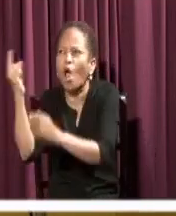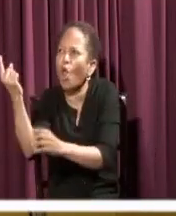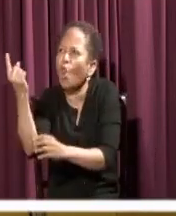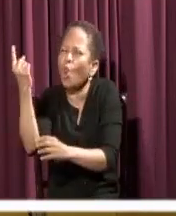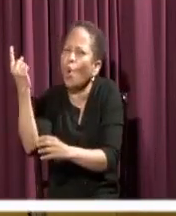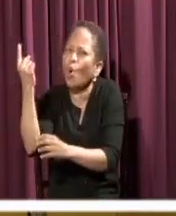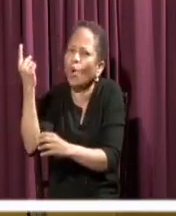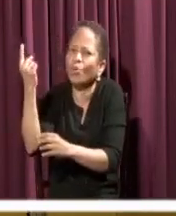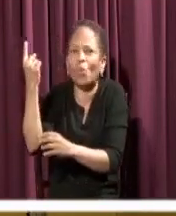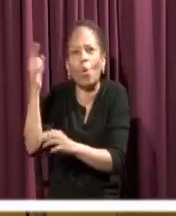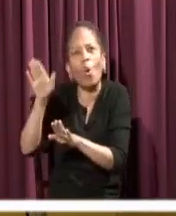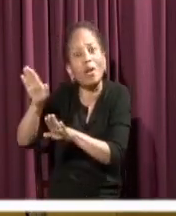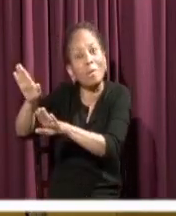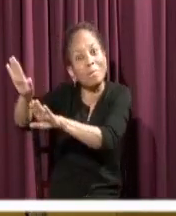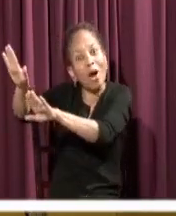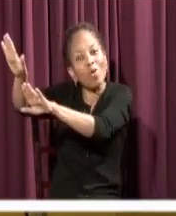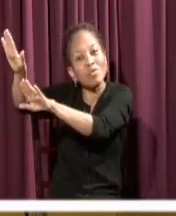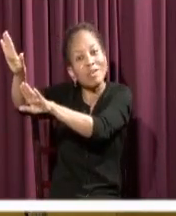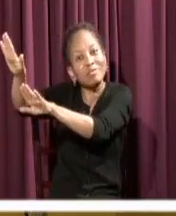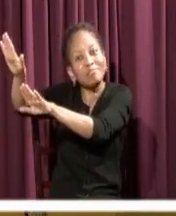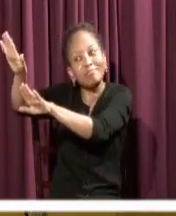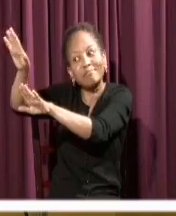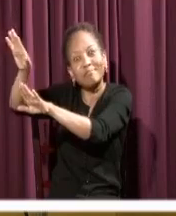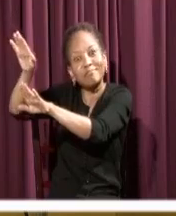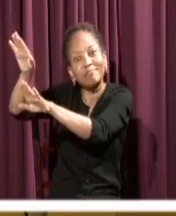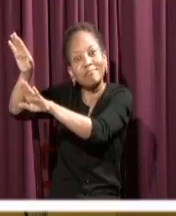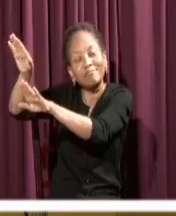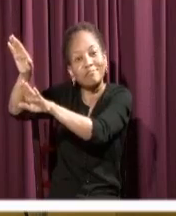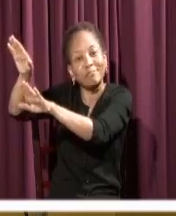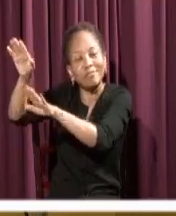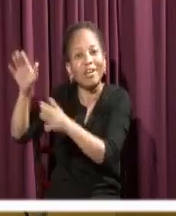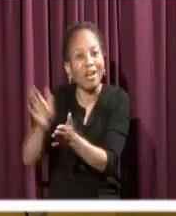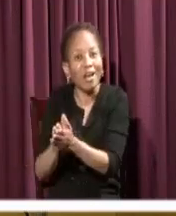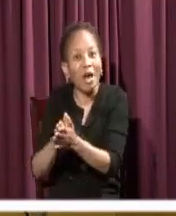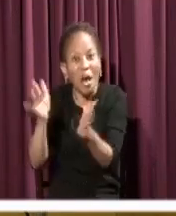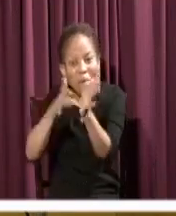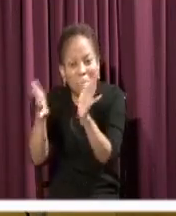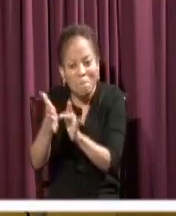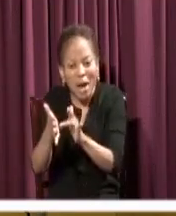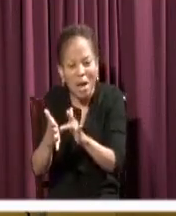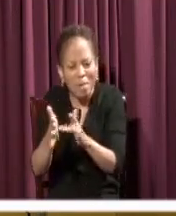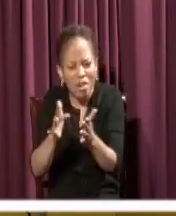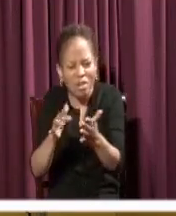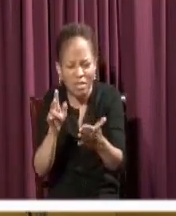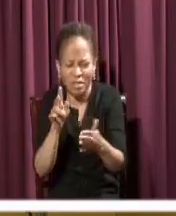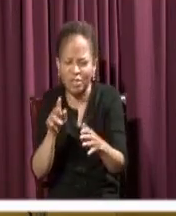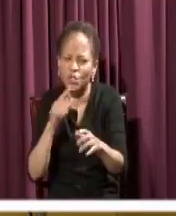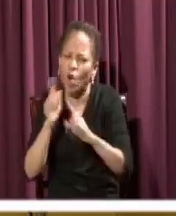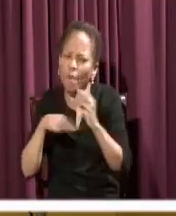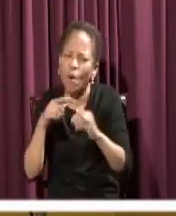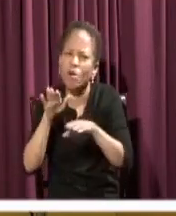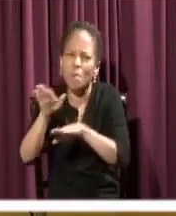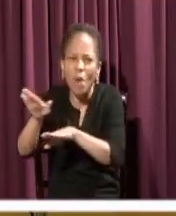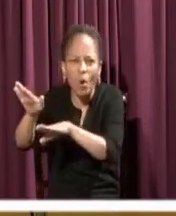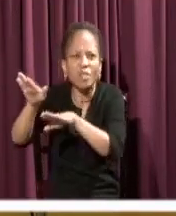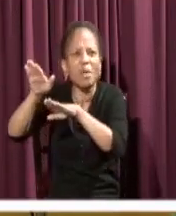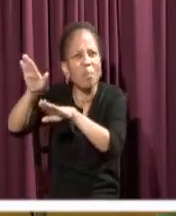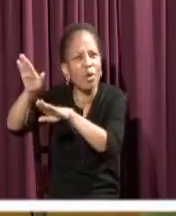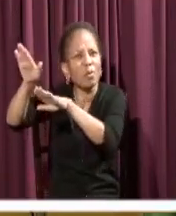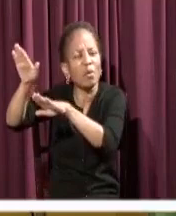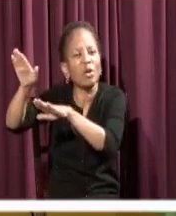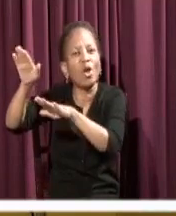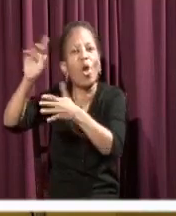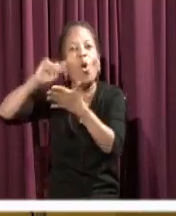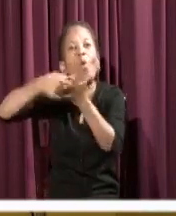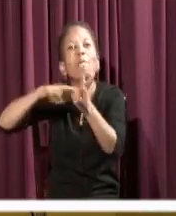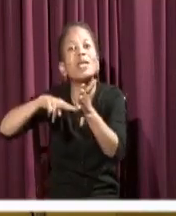And they say, on a mountain. And anytime you hear a mountain in the scripture, you know we're talking about an encounter